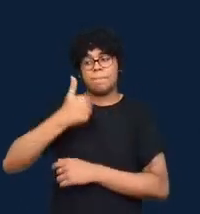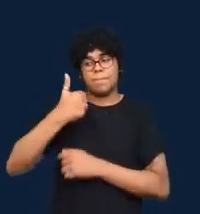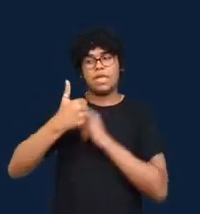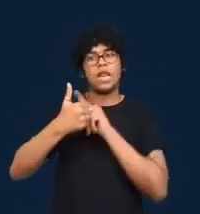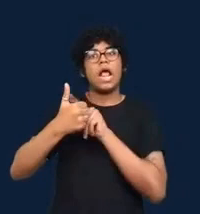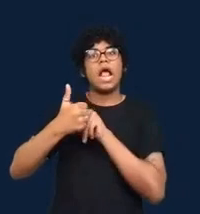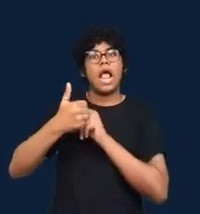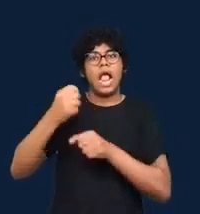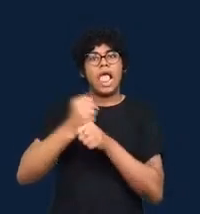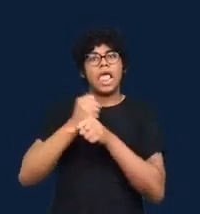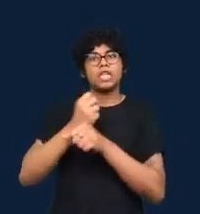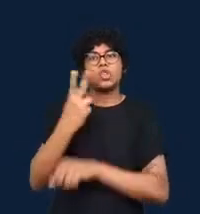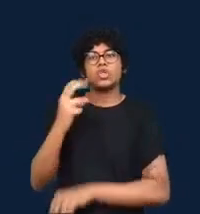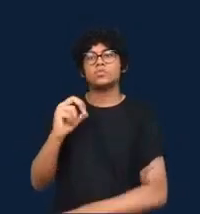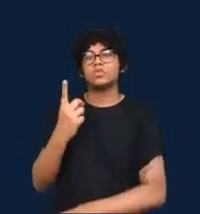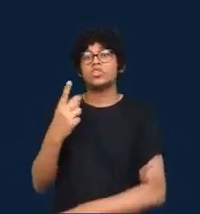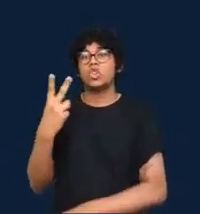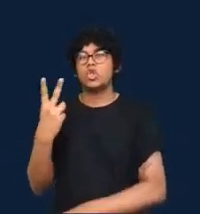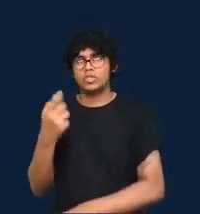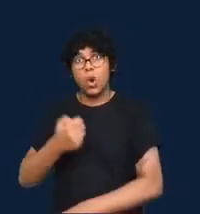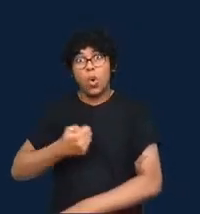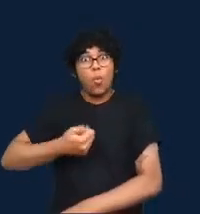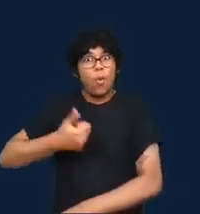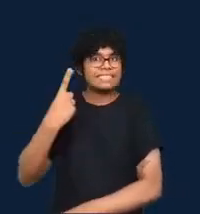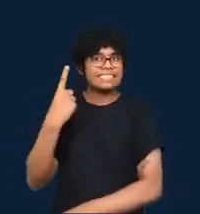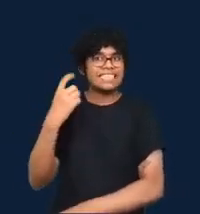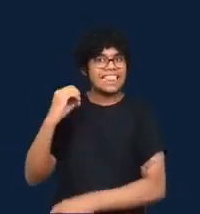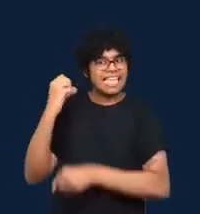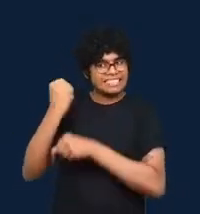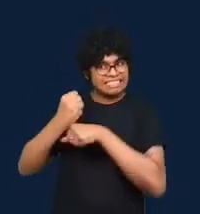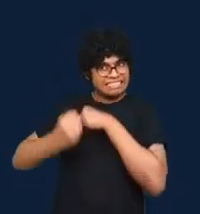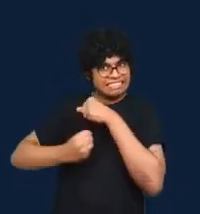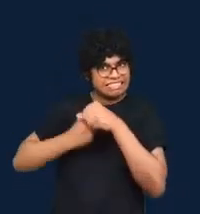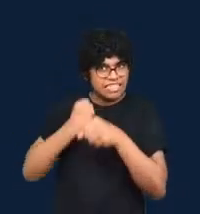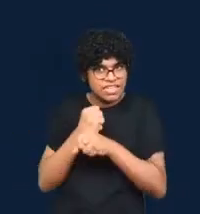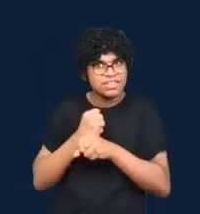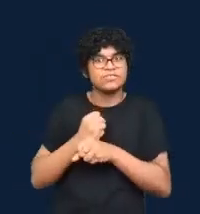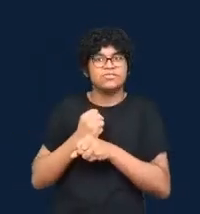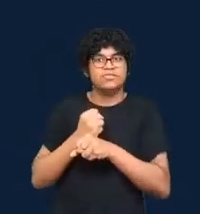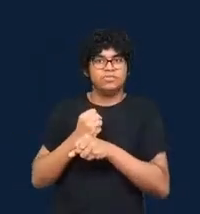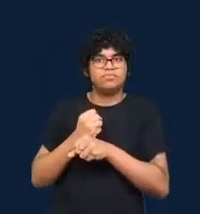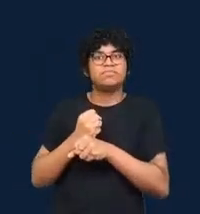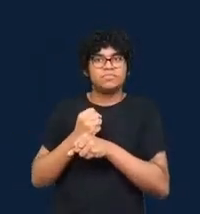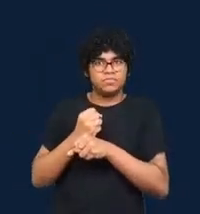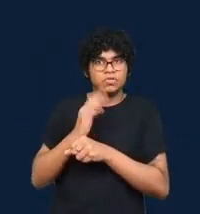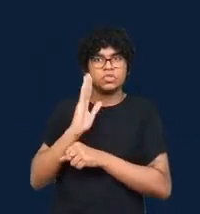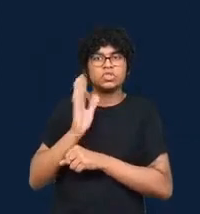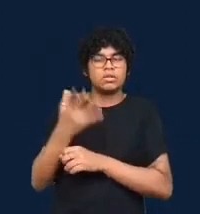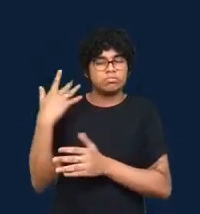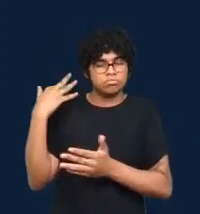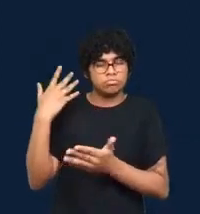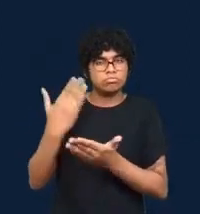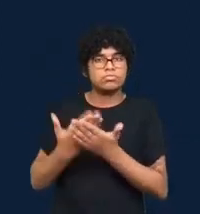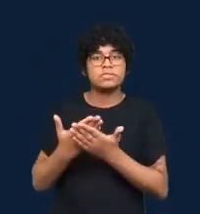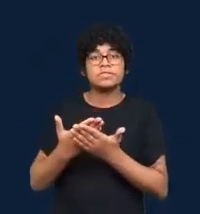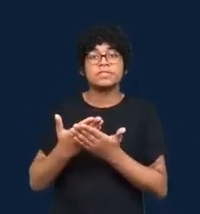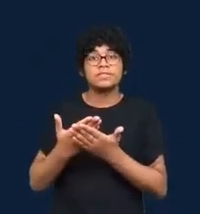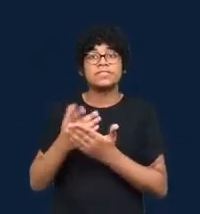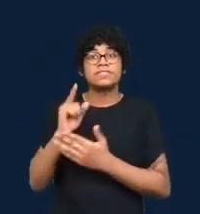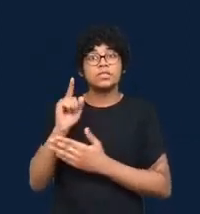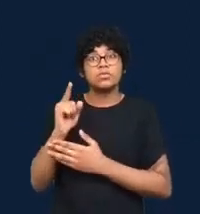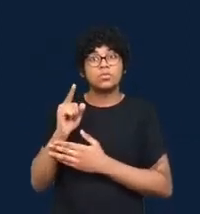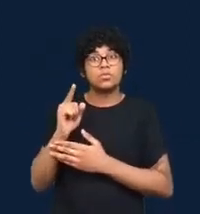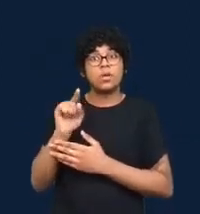ago. And in this time, it has become an important reference point in this field and has been